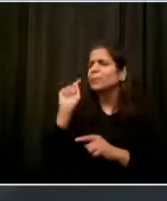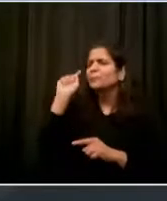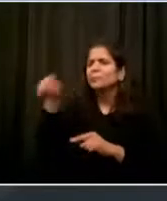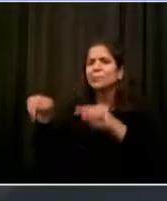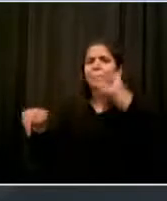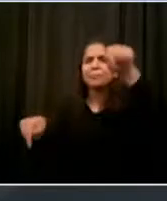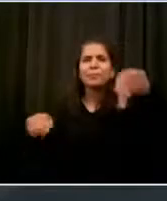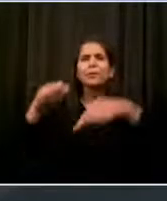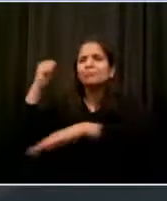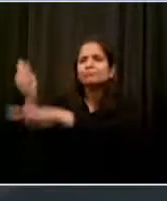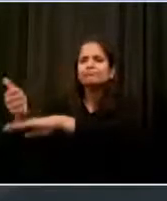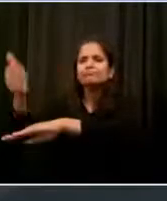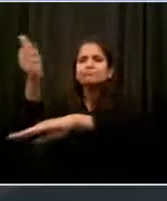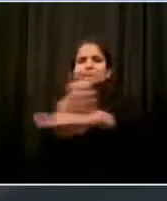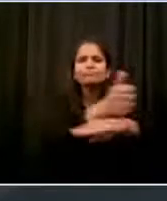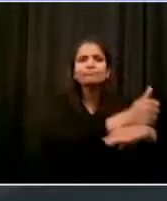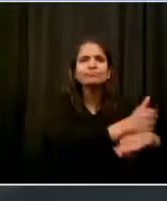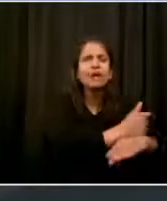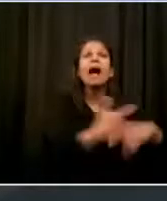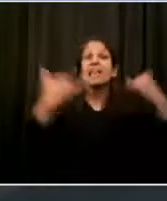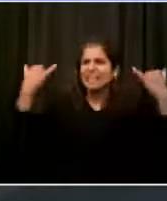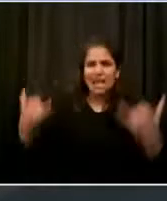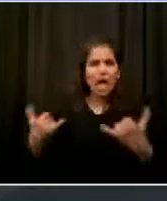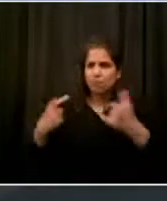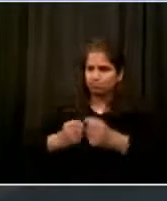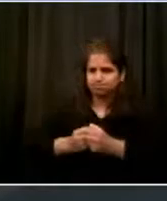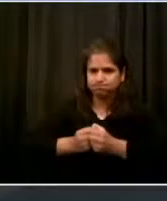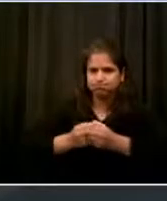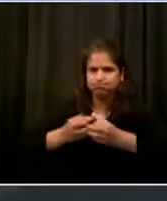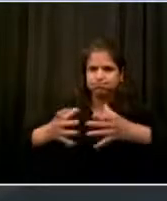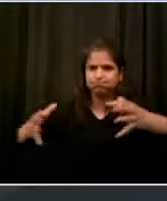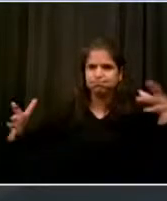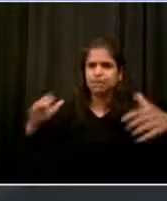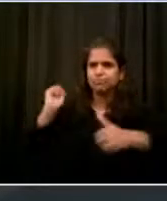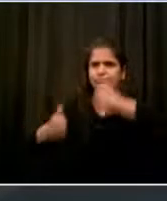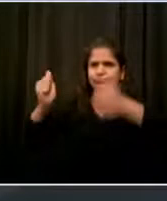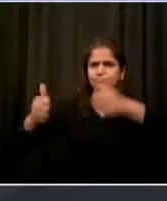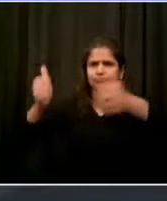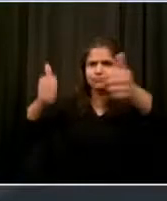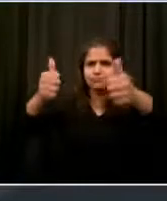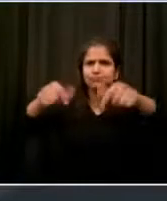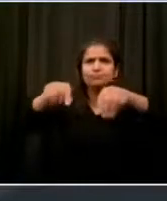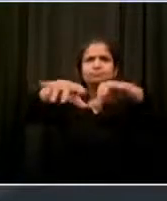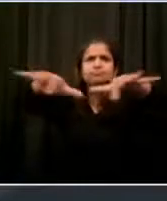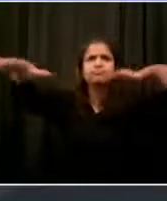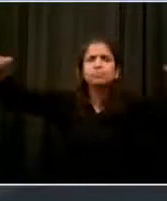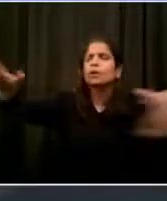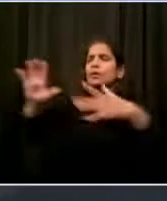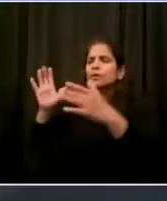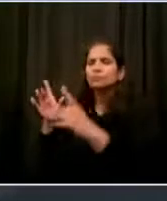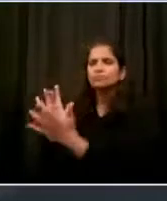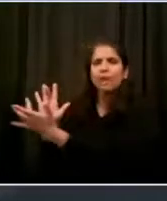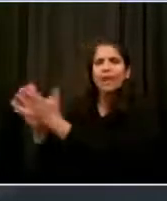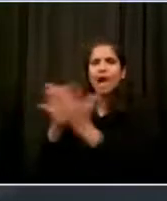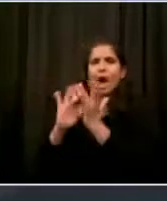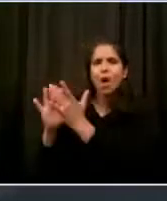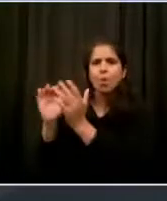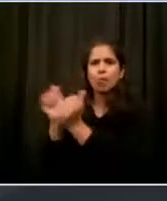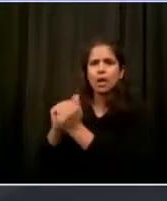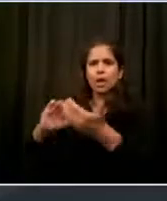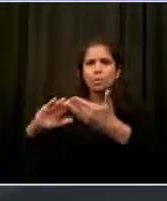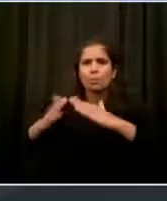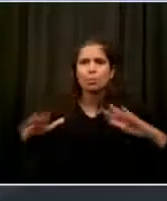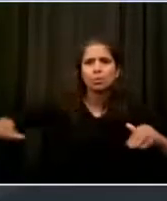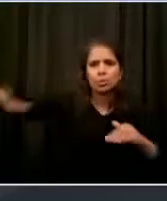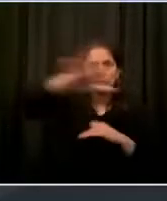Folks of limited means but unlimited potential who need health care. And that means primary care,